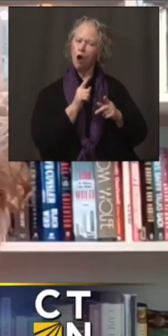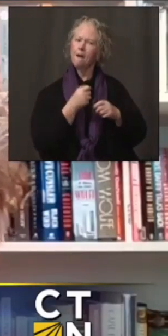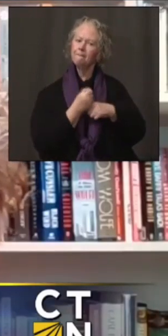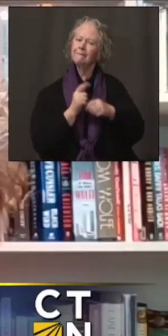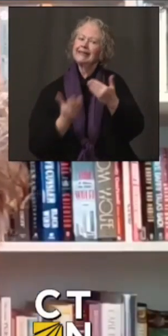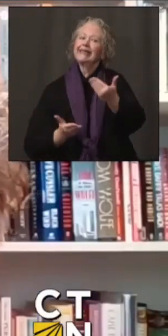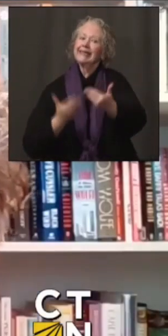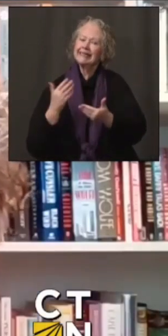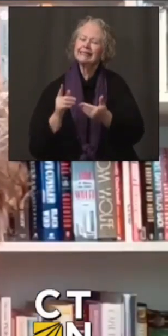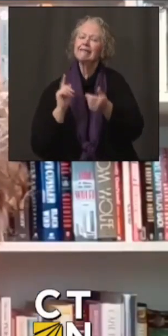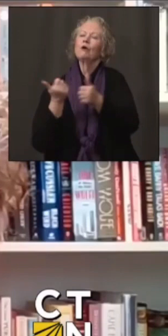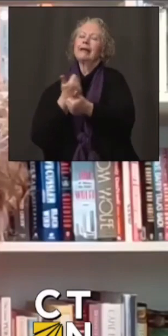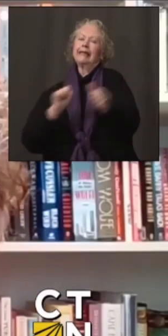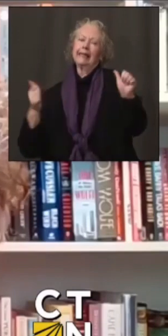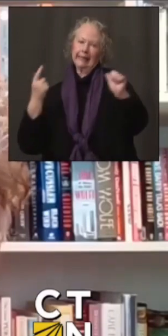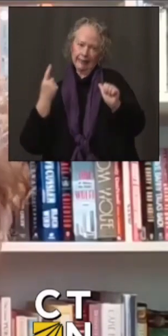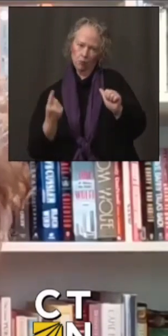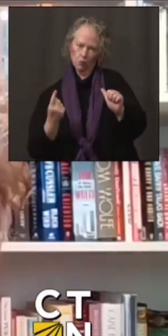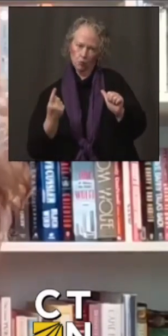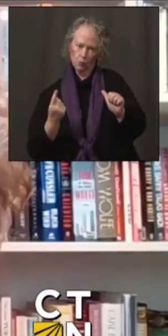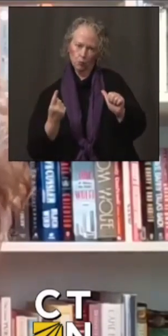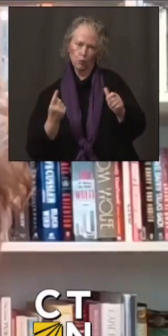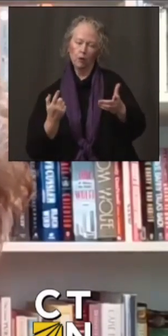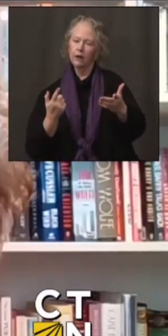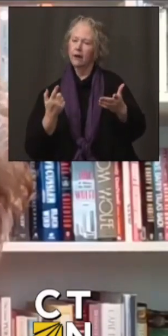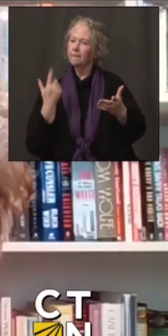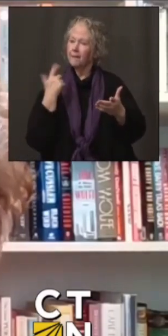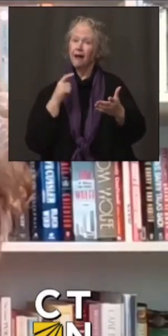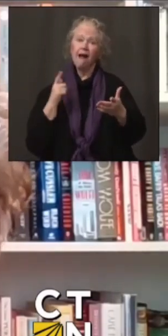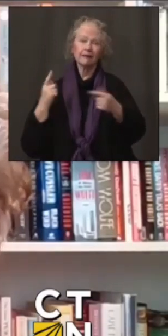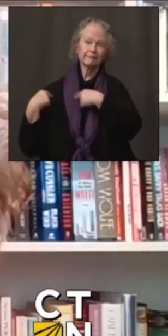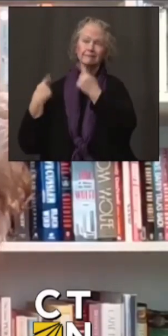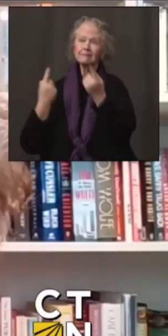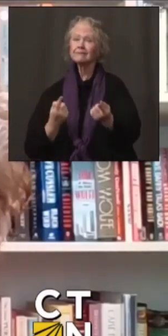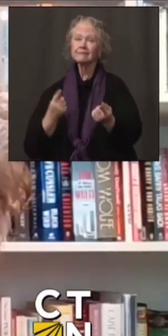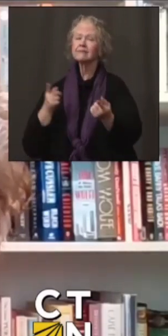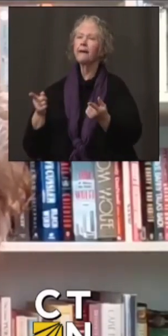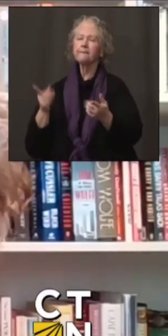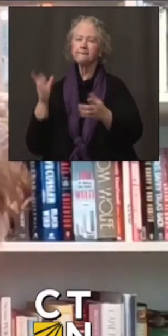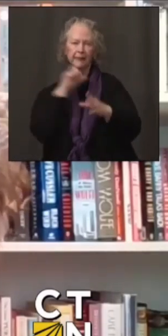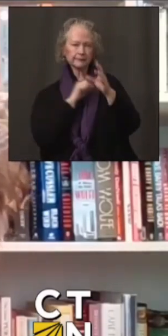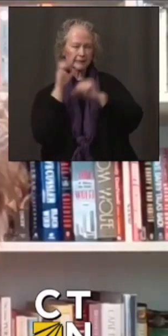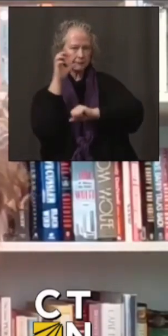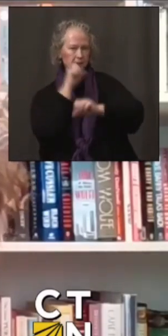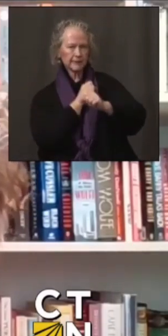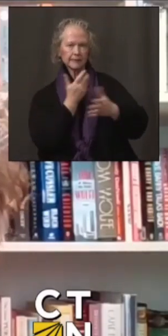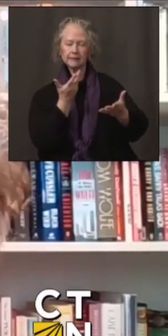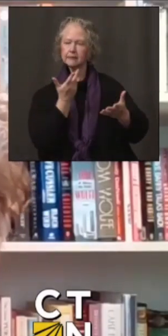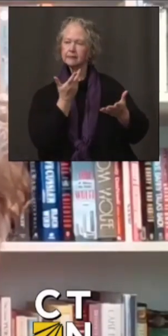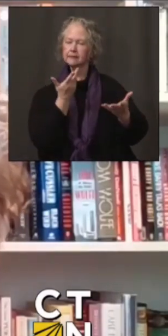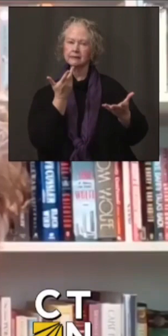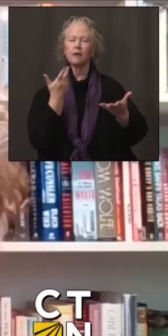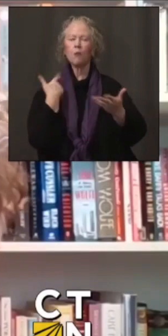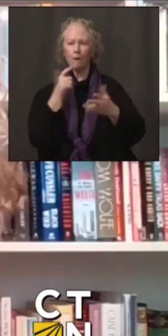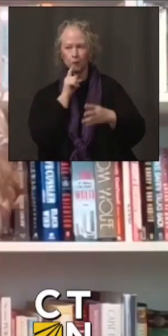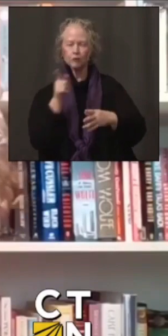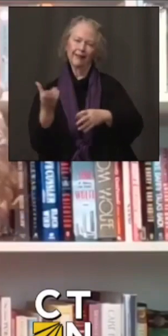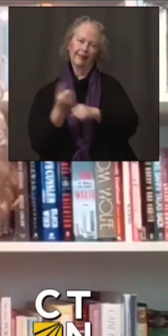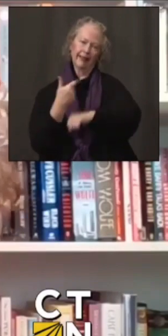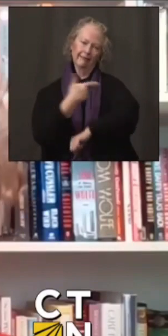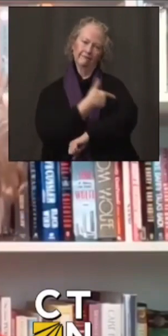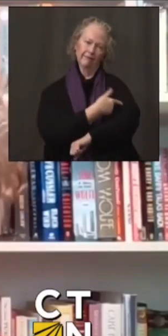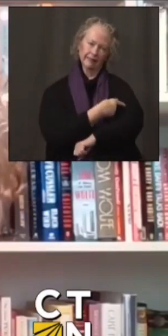as possible for individuals who have been disproportionately impacted from COVID to get a vaccine. So